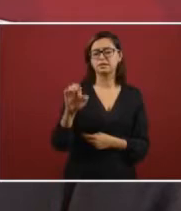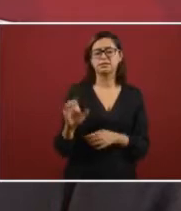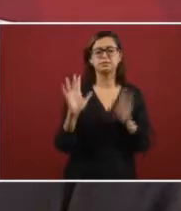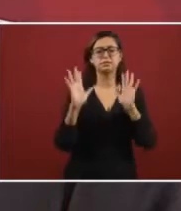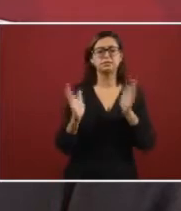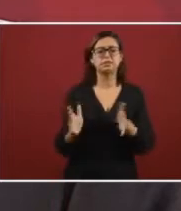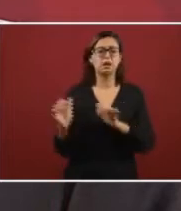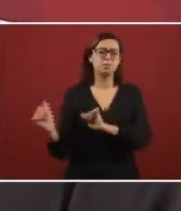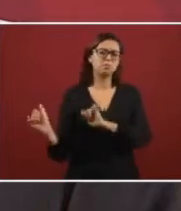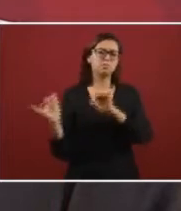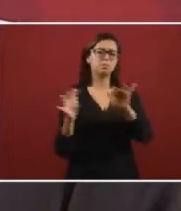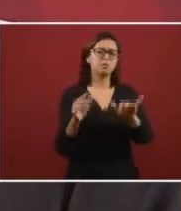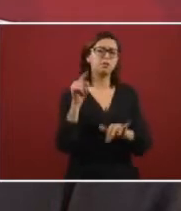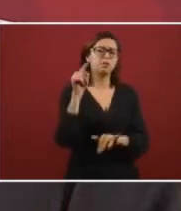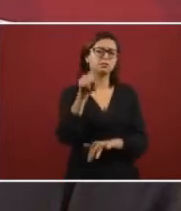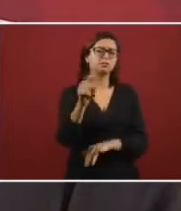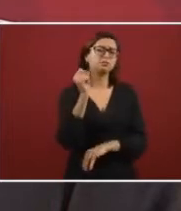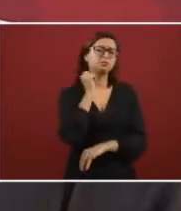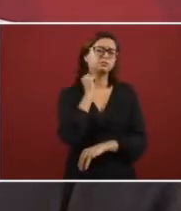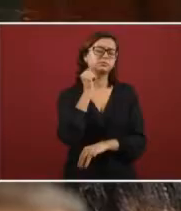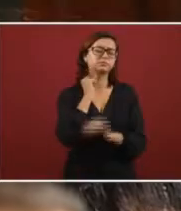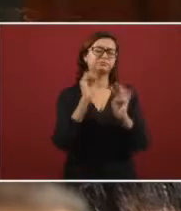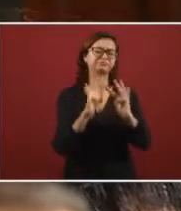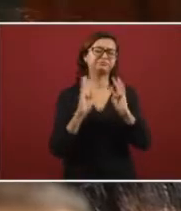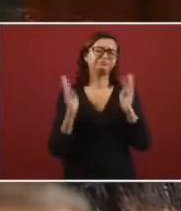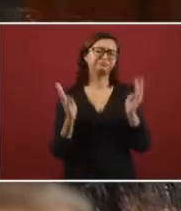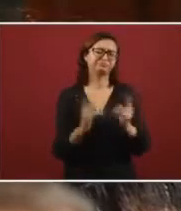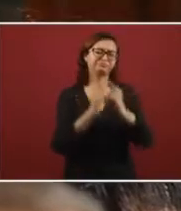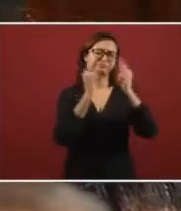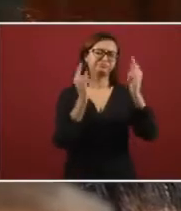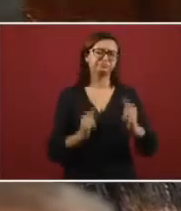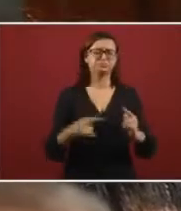installed outside of the Senate of the Republic?